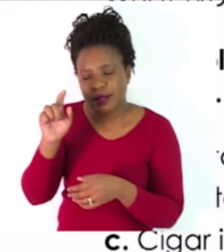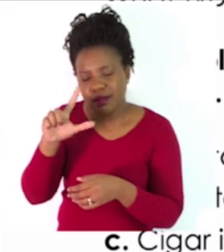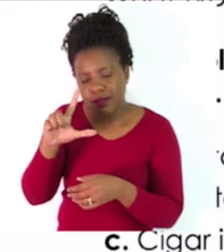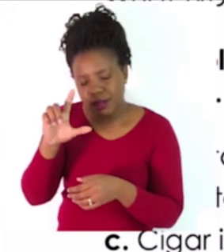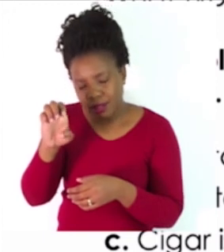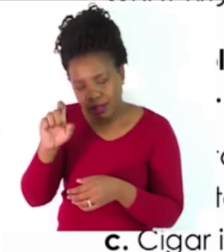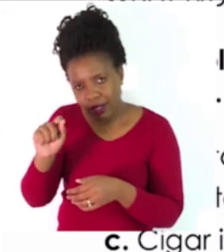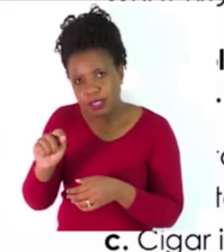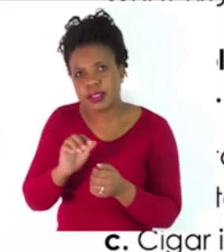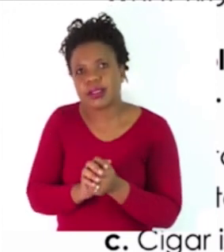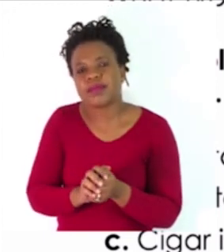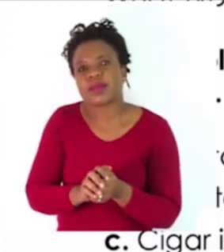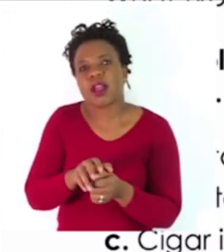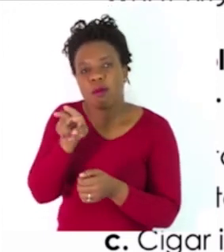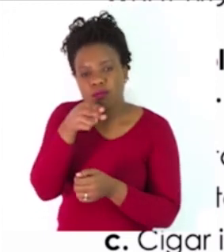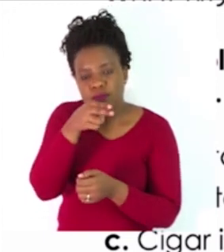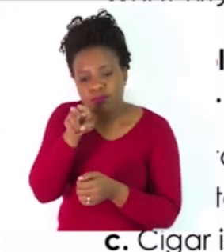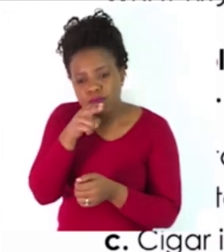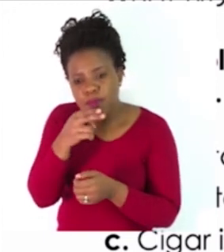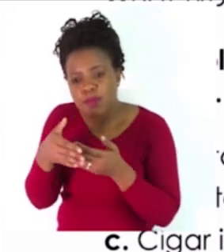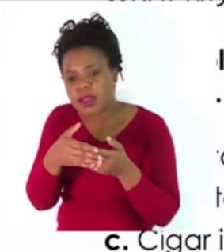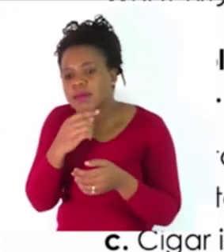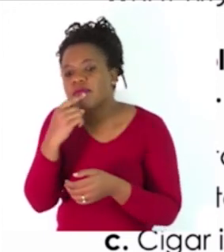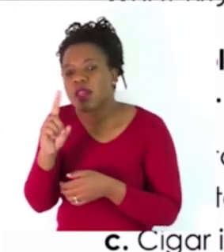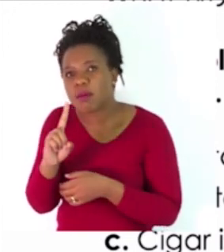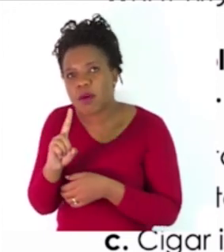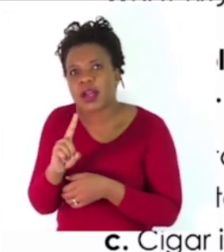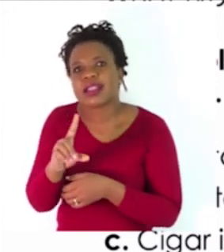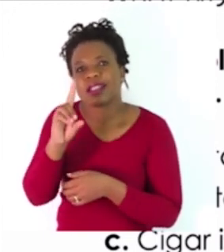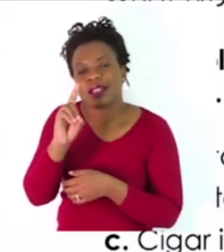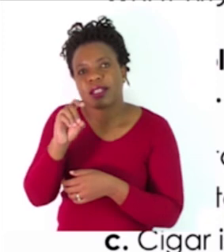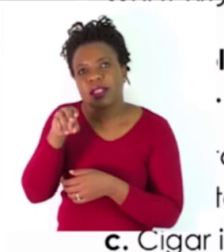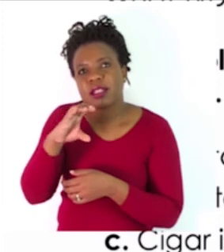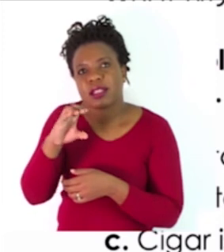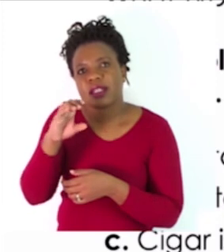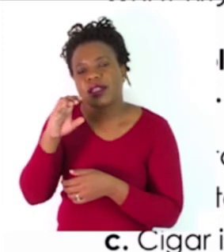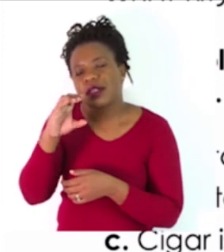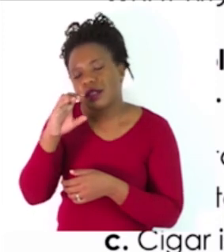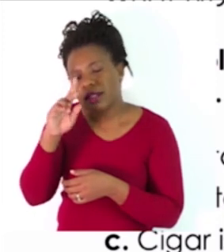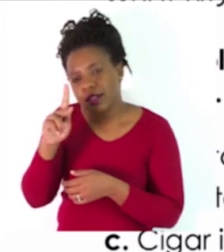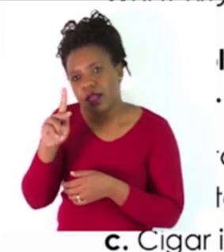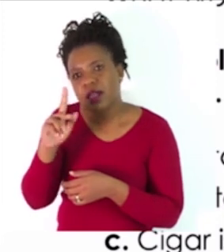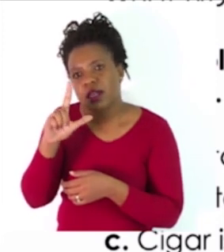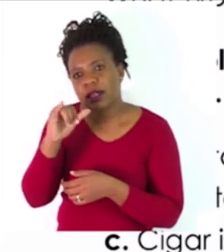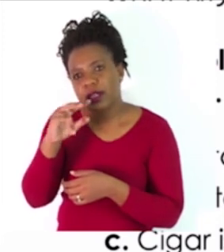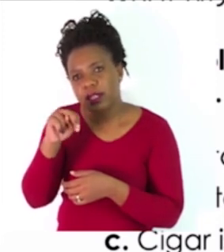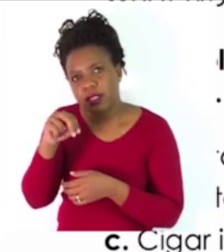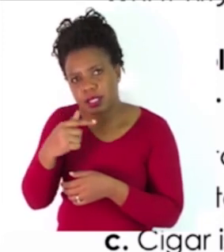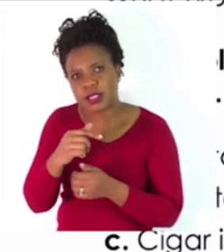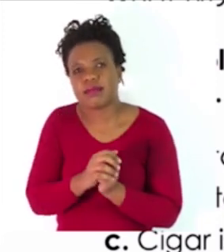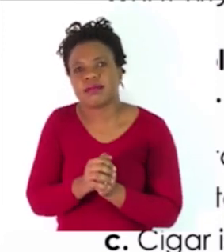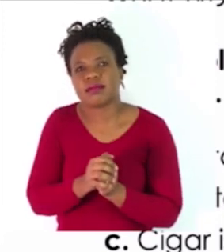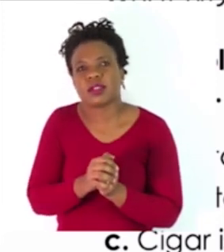Bull is to bullock, as book is to booklet. So, also finish off